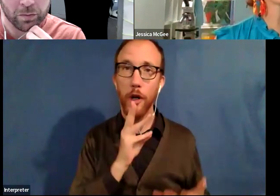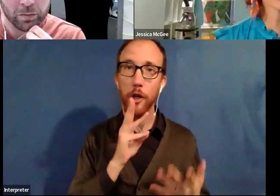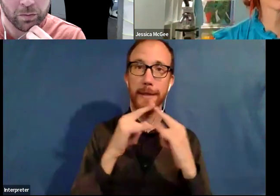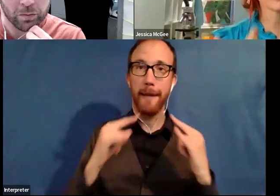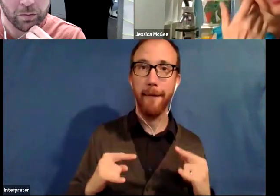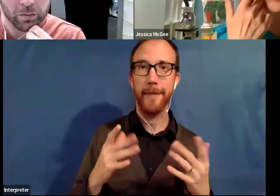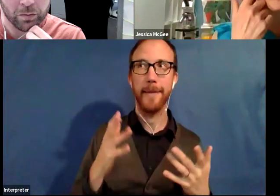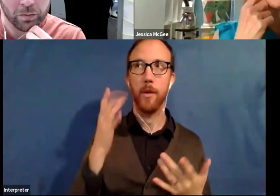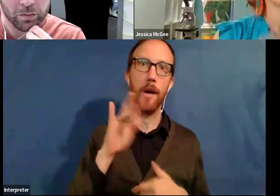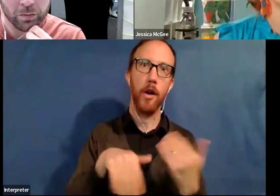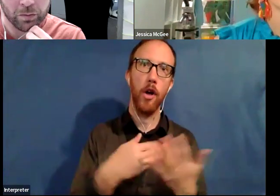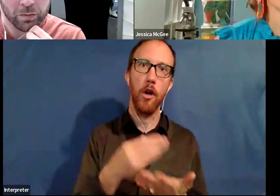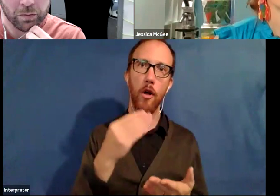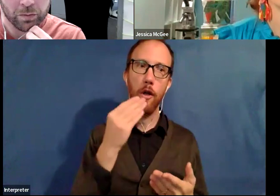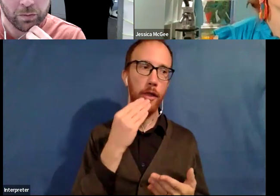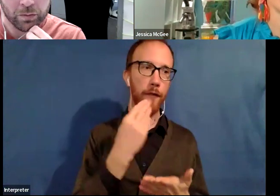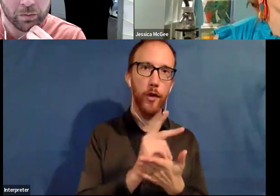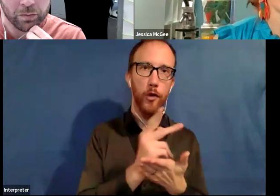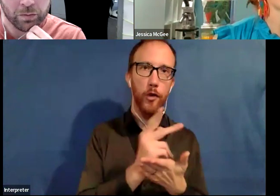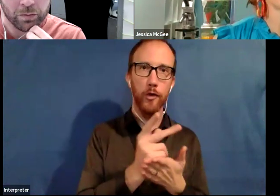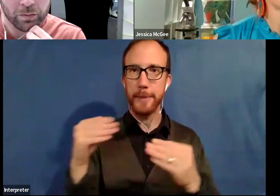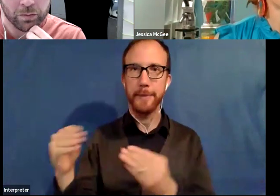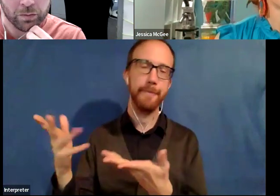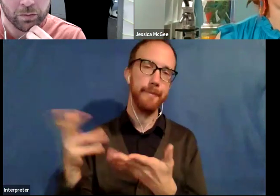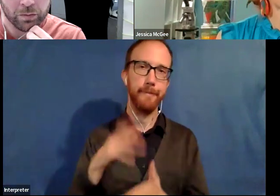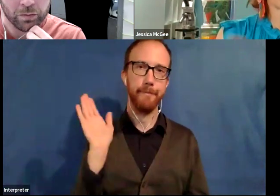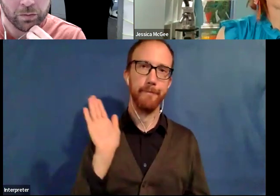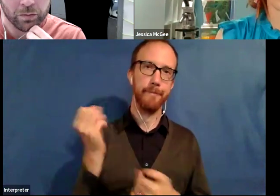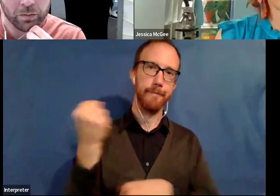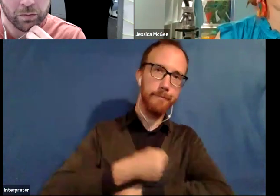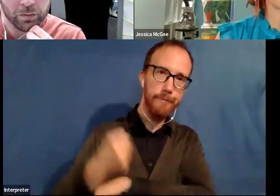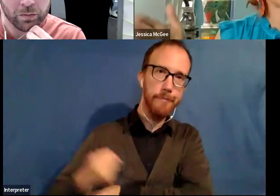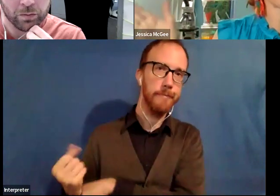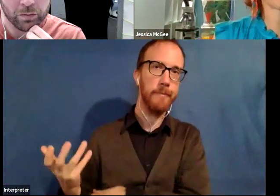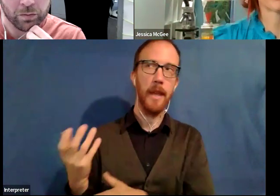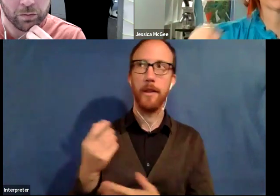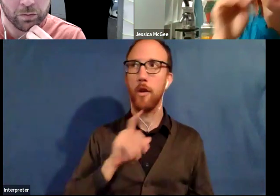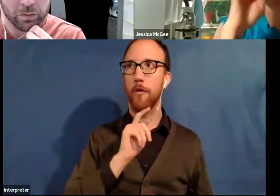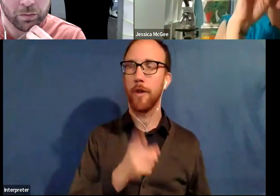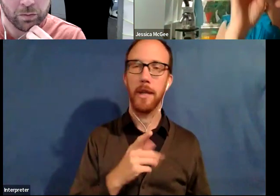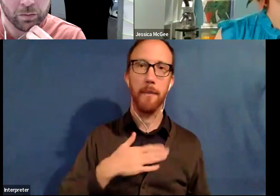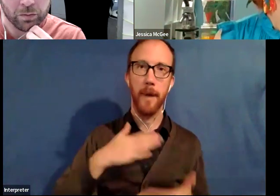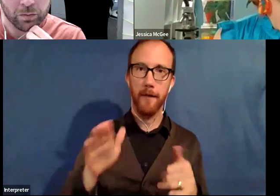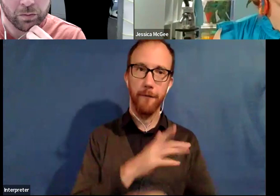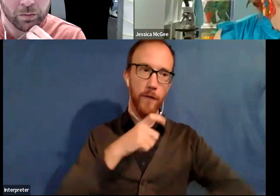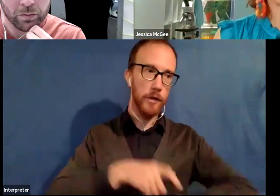of our food kitchens had closed down and, uh, kind of fell off track of my full-time career as an artist. Um, I